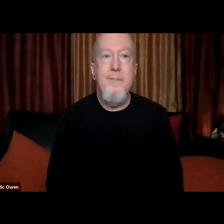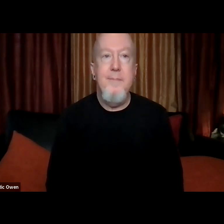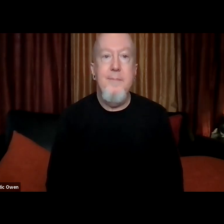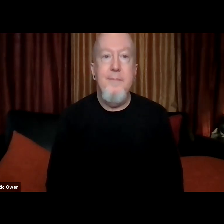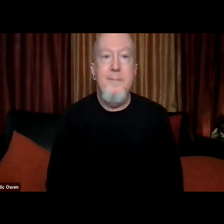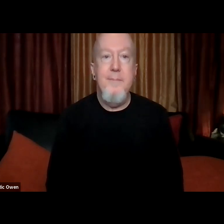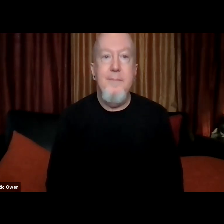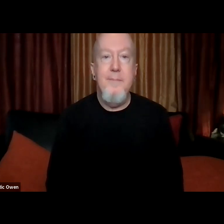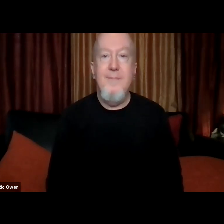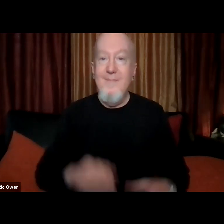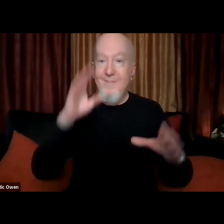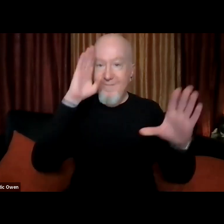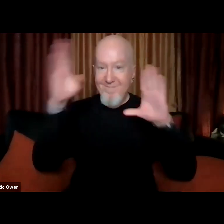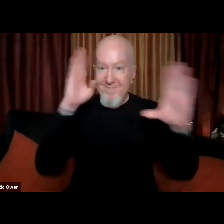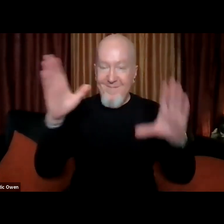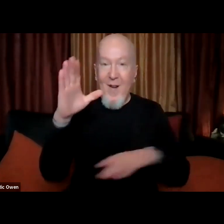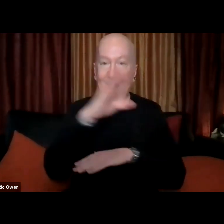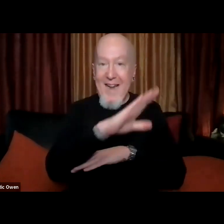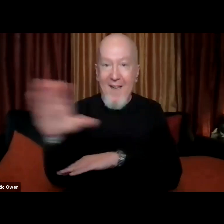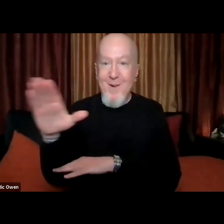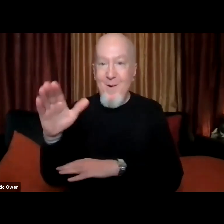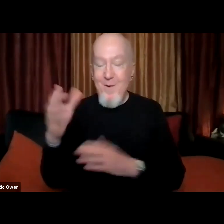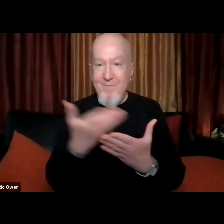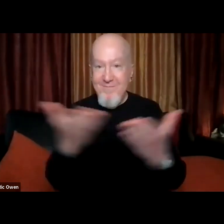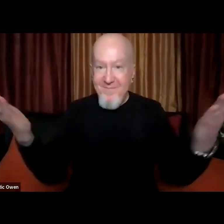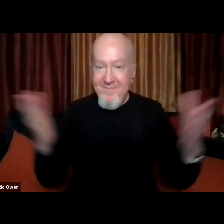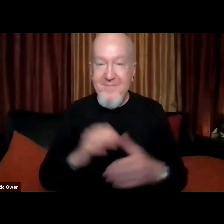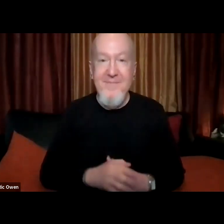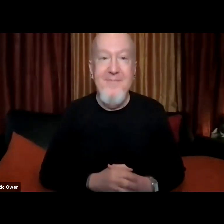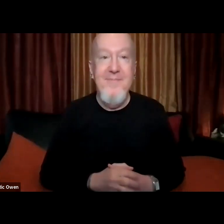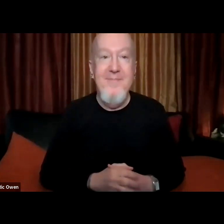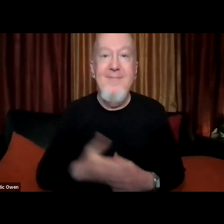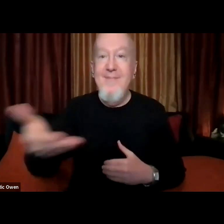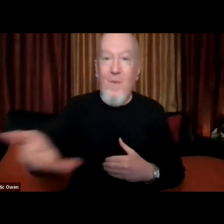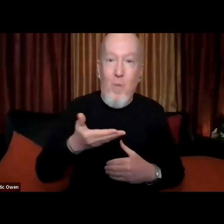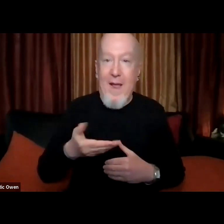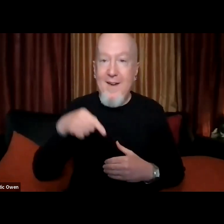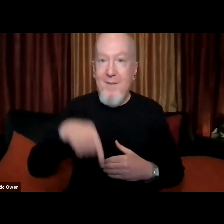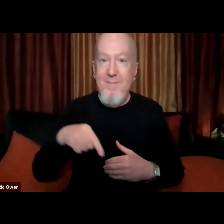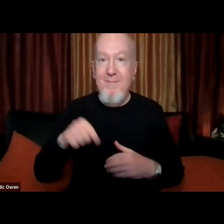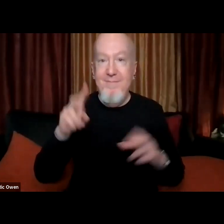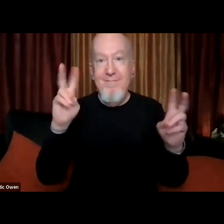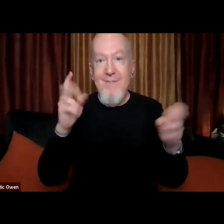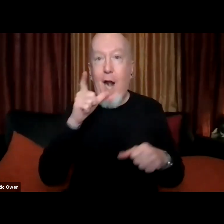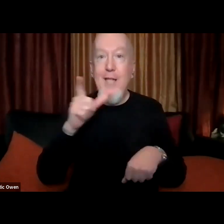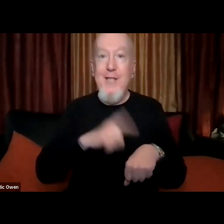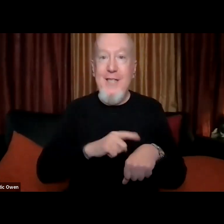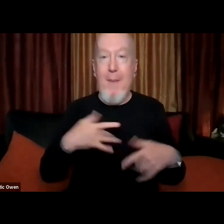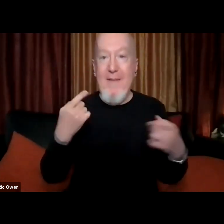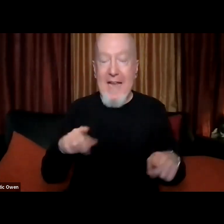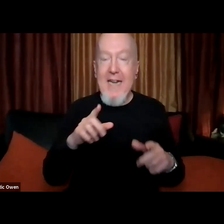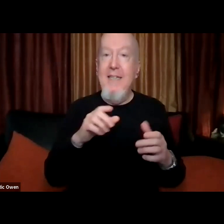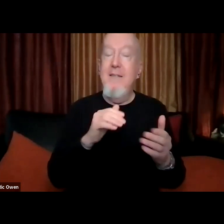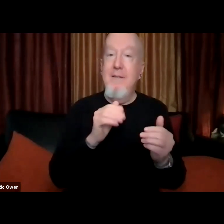good afternoon everyone welcome to our lunchtime event with dr